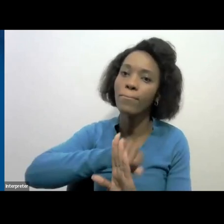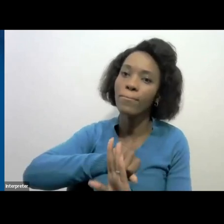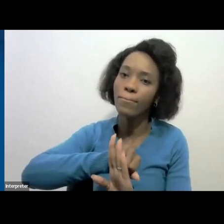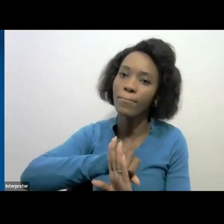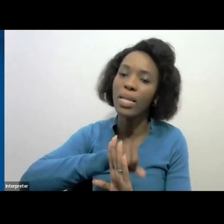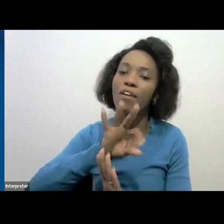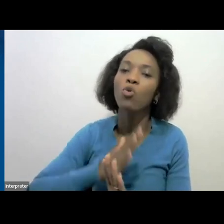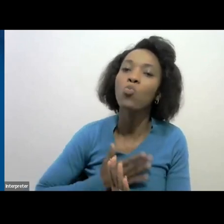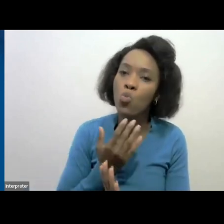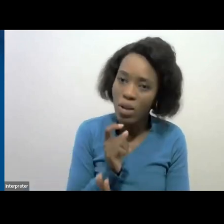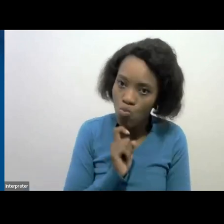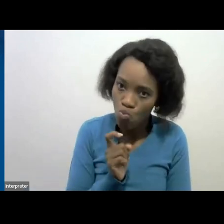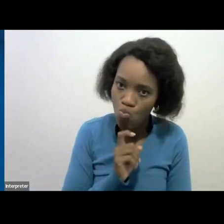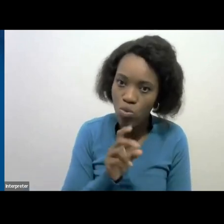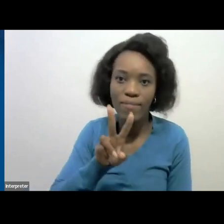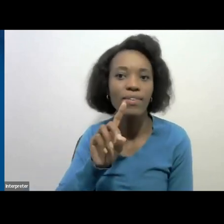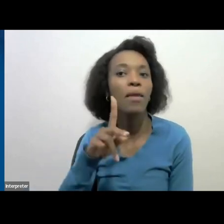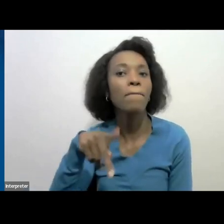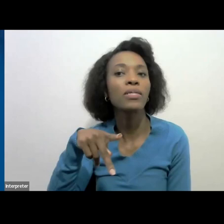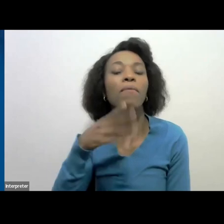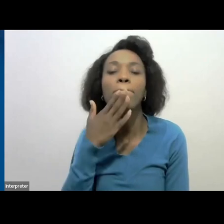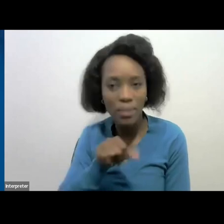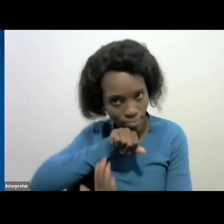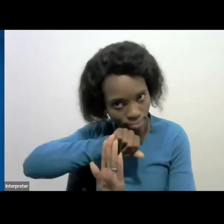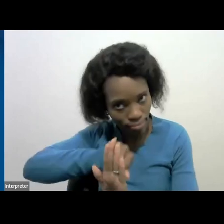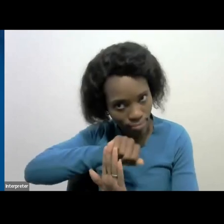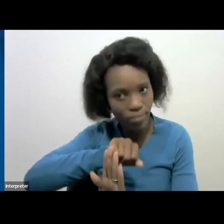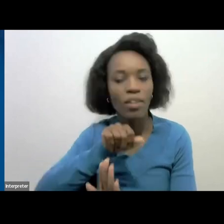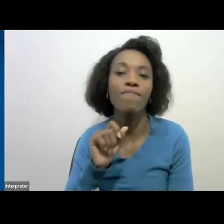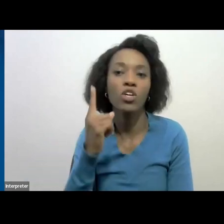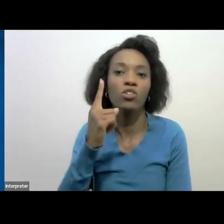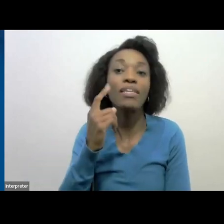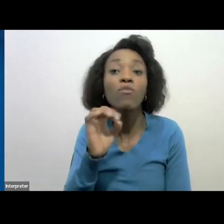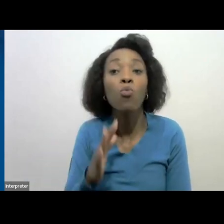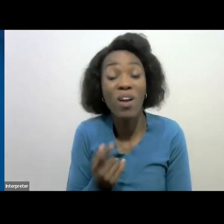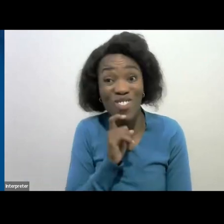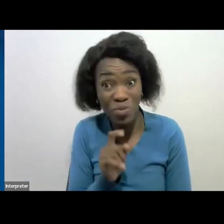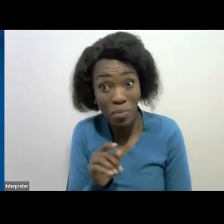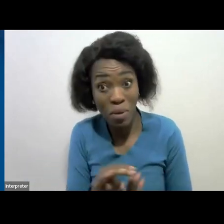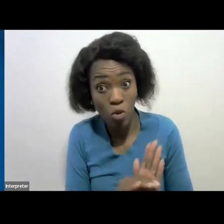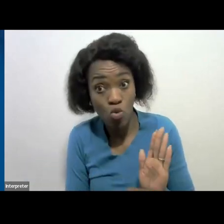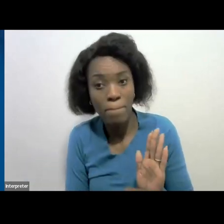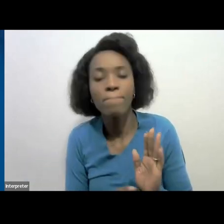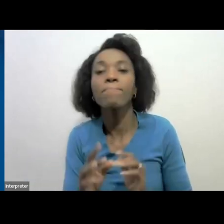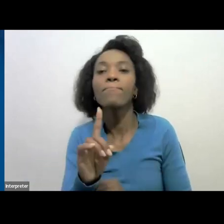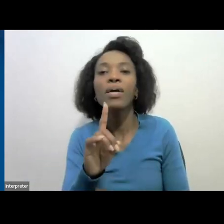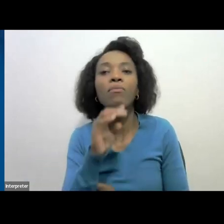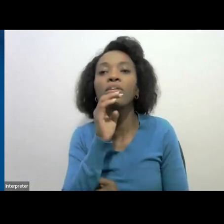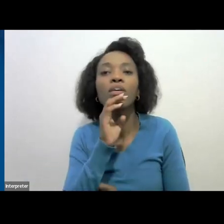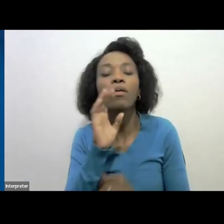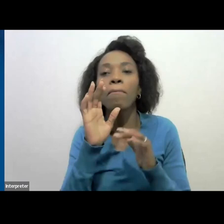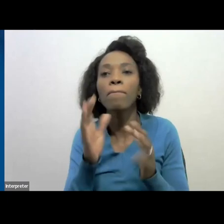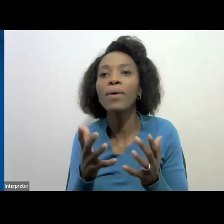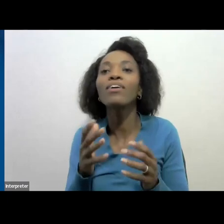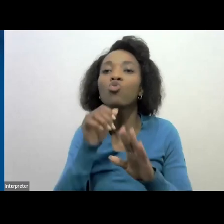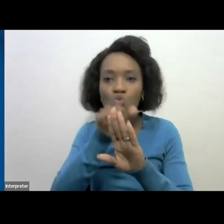utilize the VDP or the voluntary disclosure program but not only knock